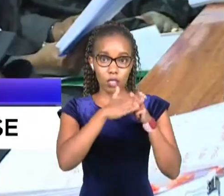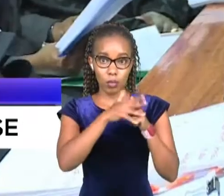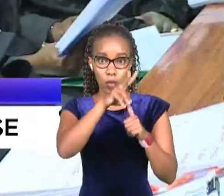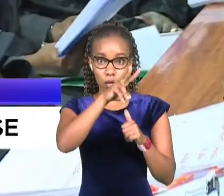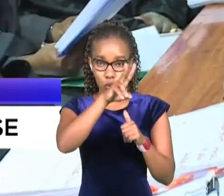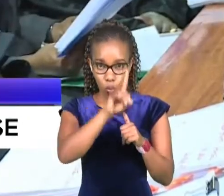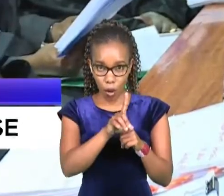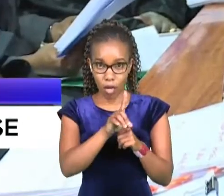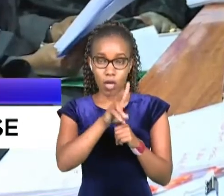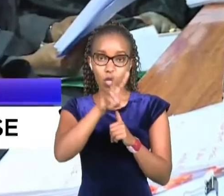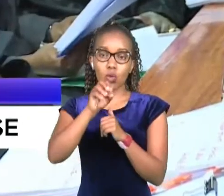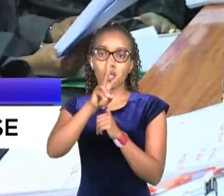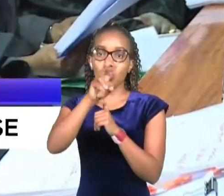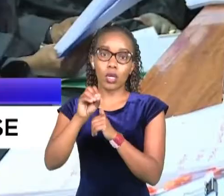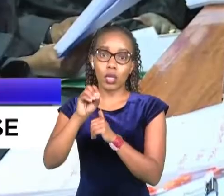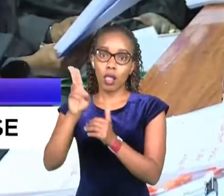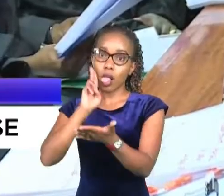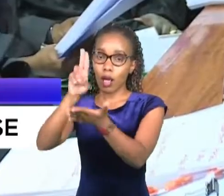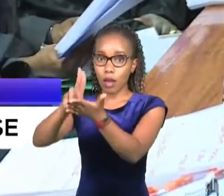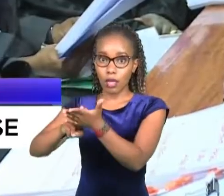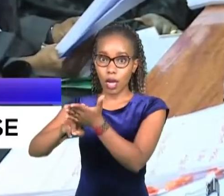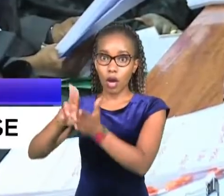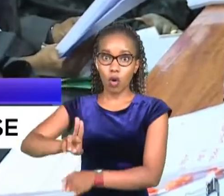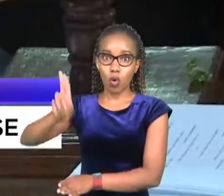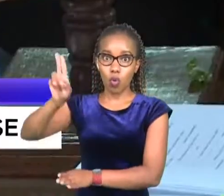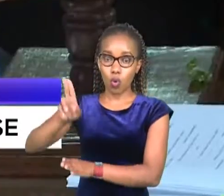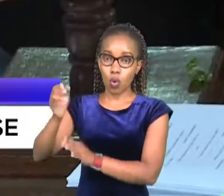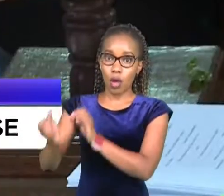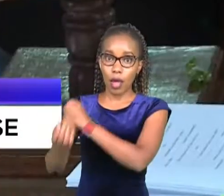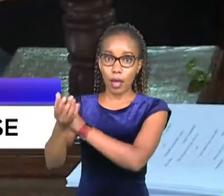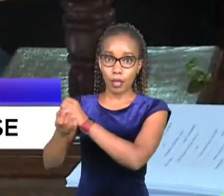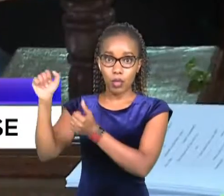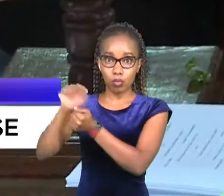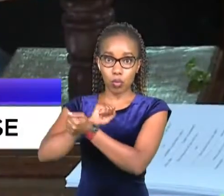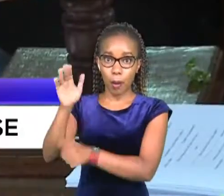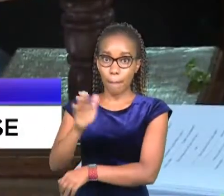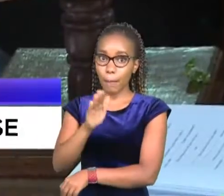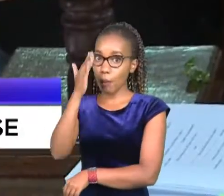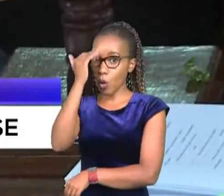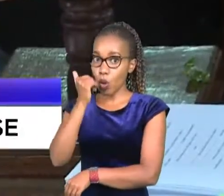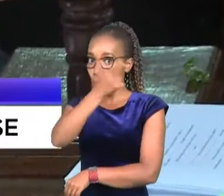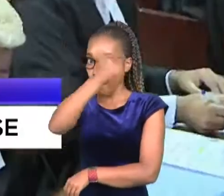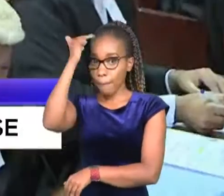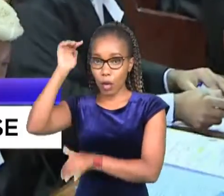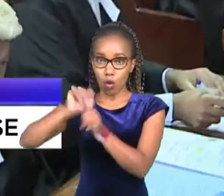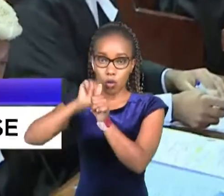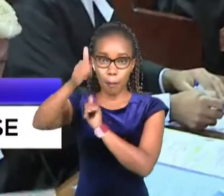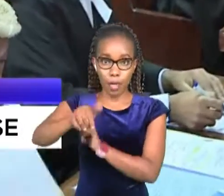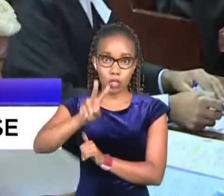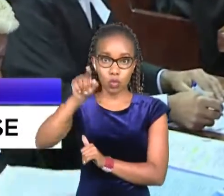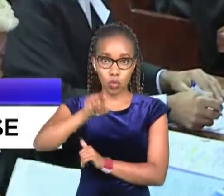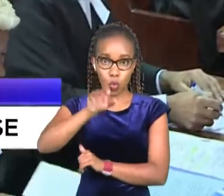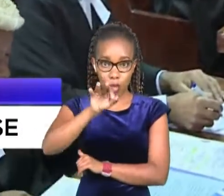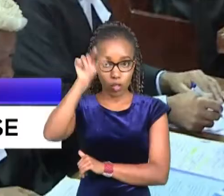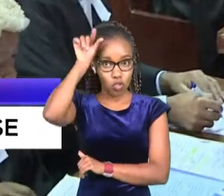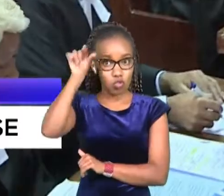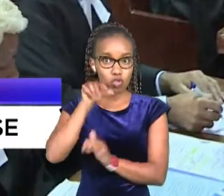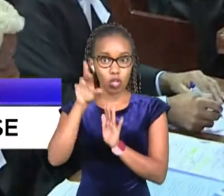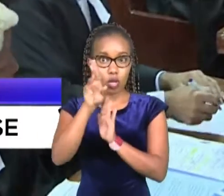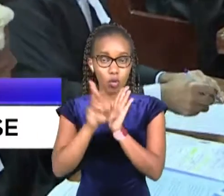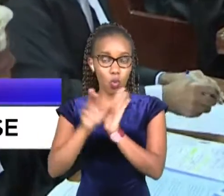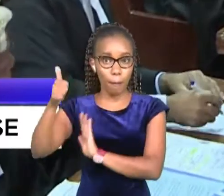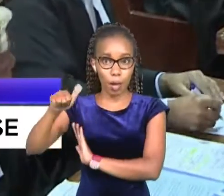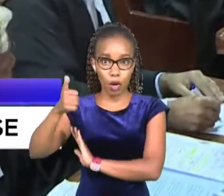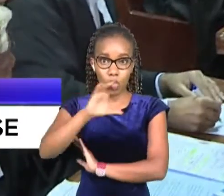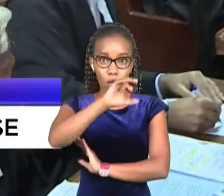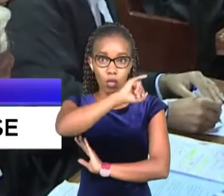wrote to president uru kenyatta advising him to dissolve parliament over its inability to pass the two-third gender rule cj maraga in the